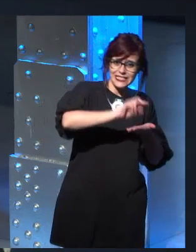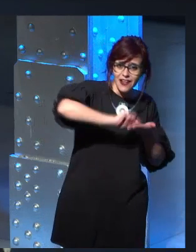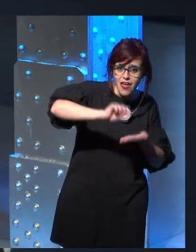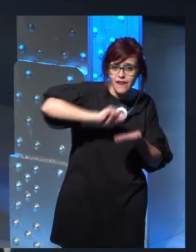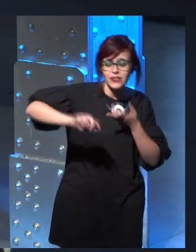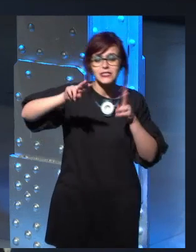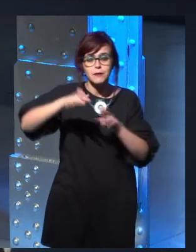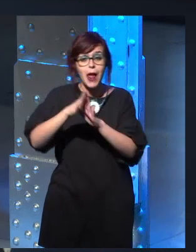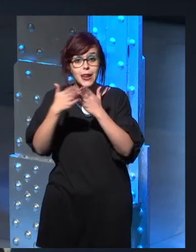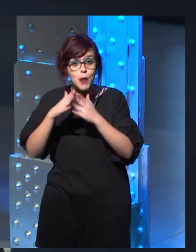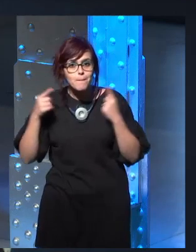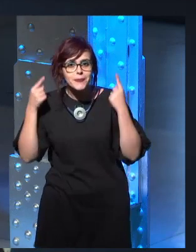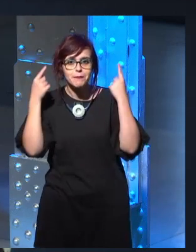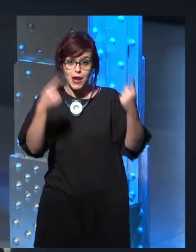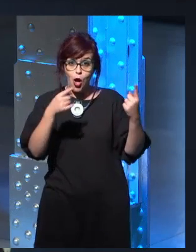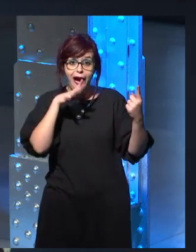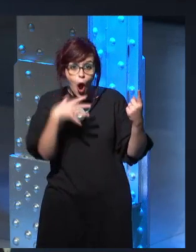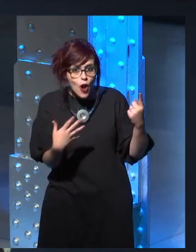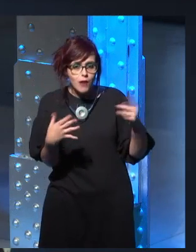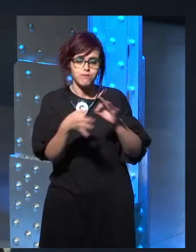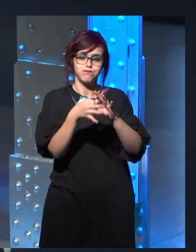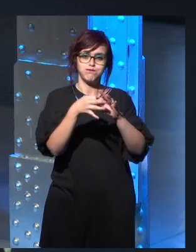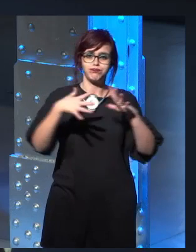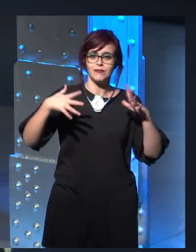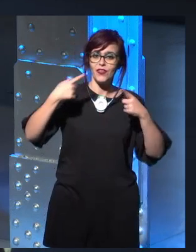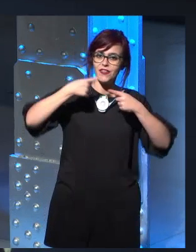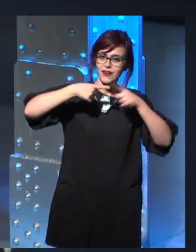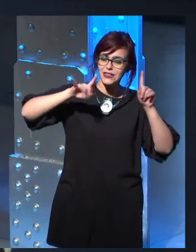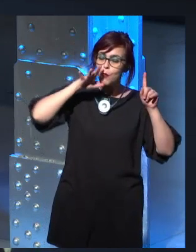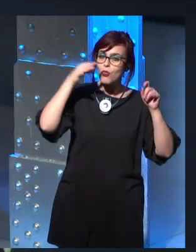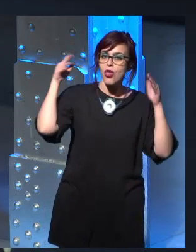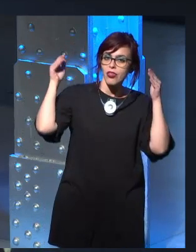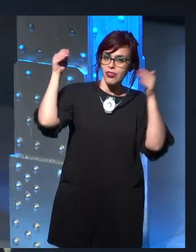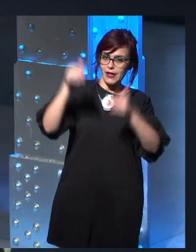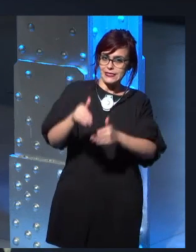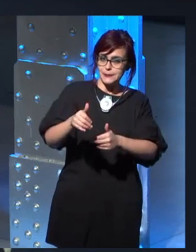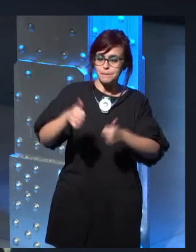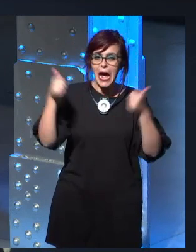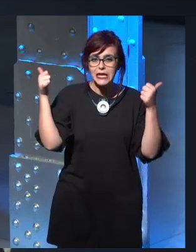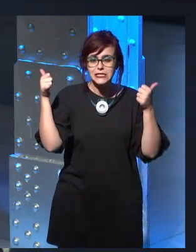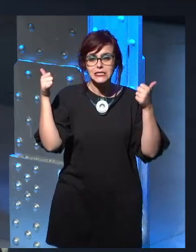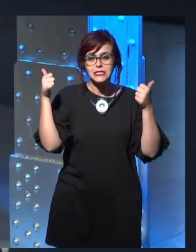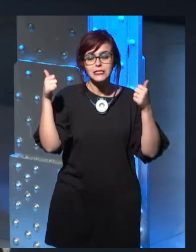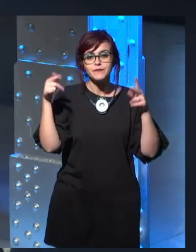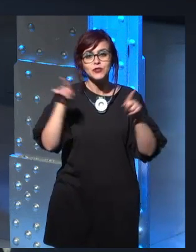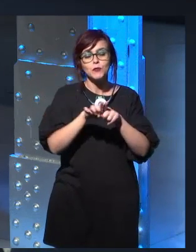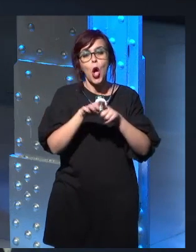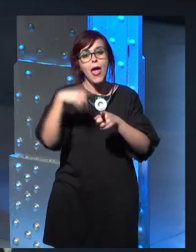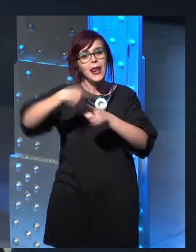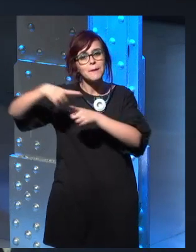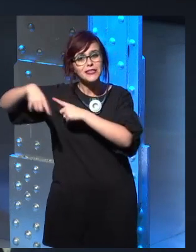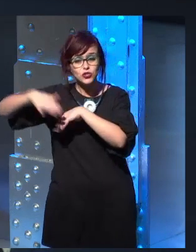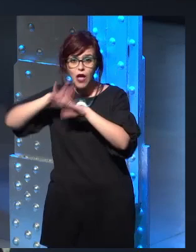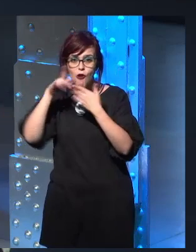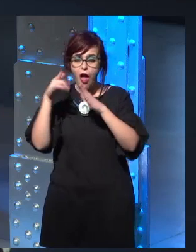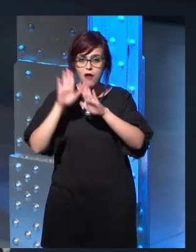It would... I think he would focus on various aspects in a different way. I mean, the story would